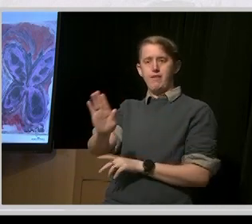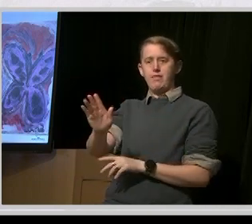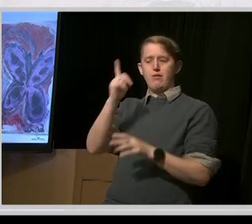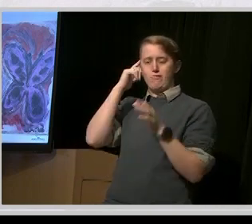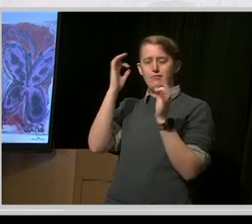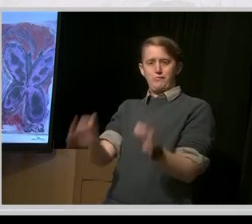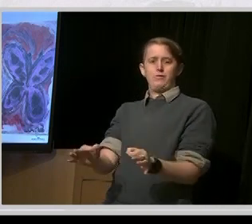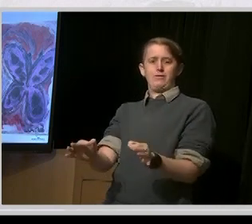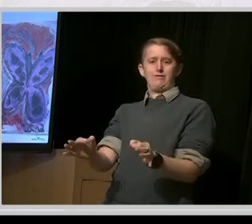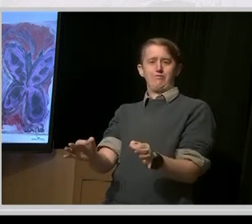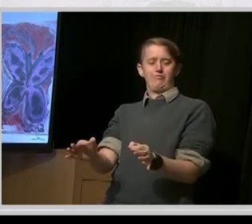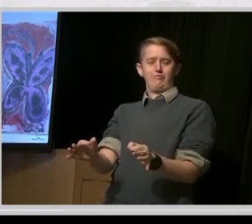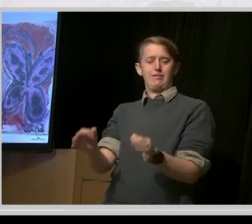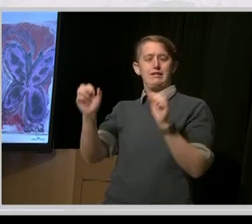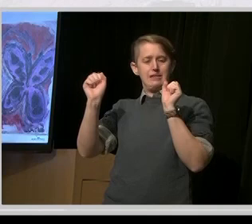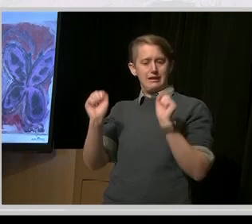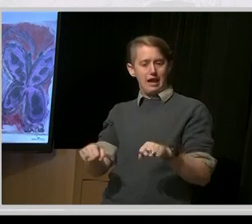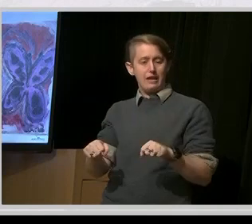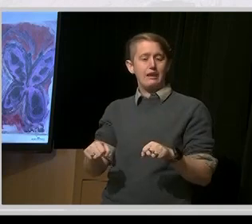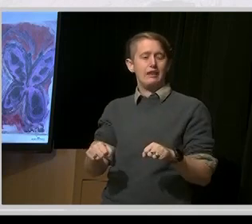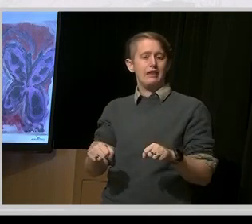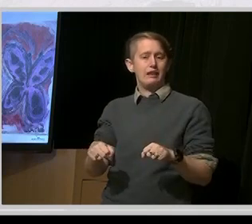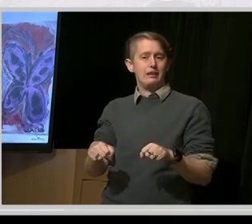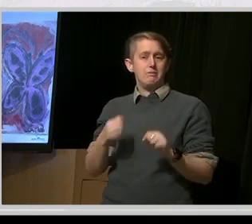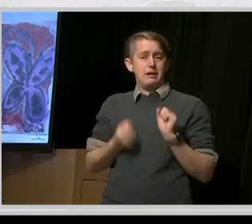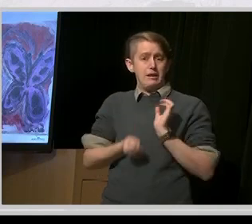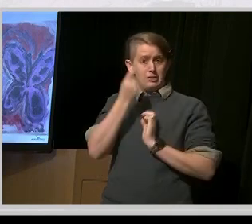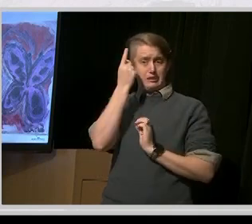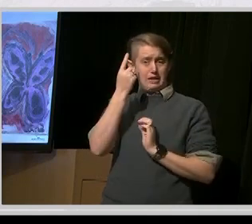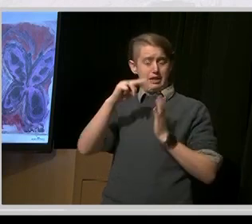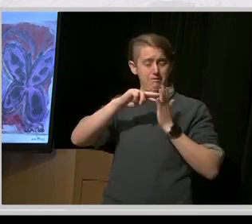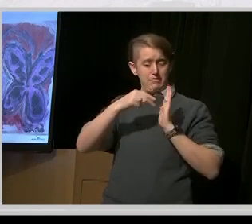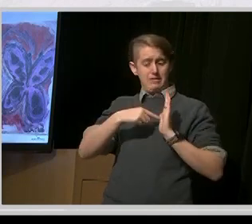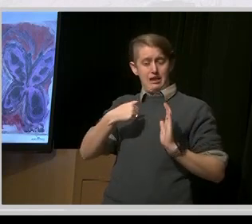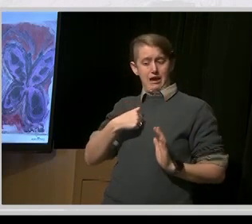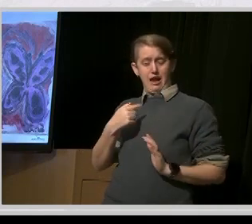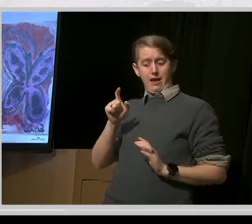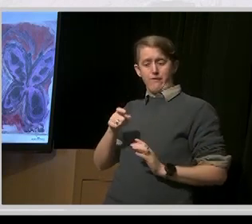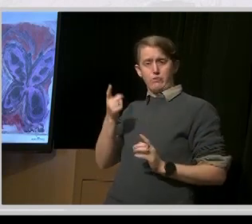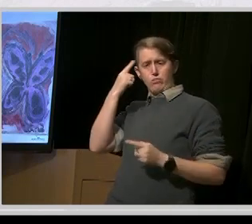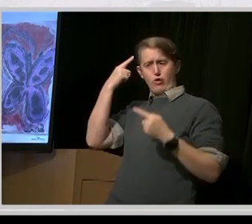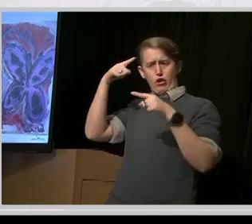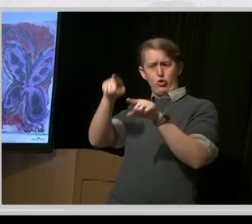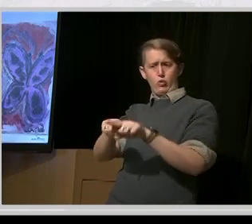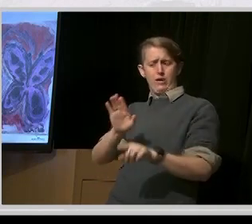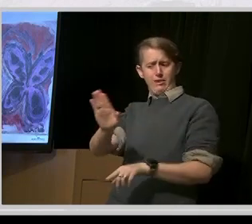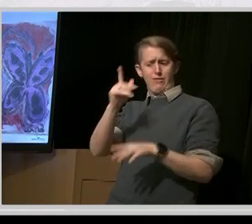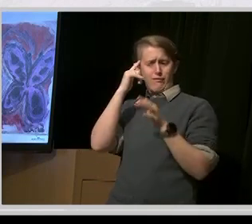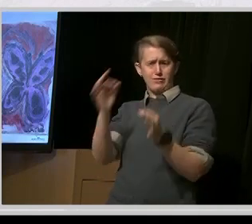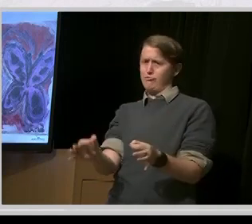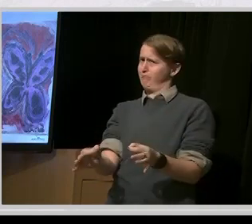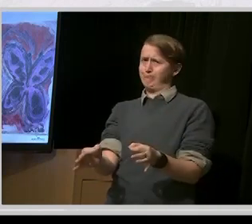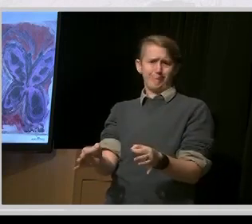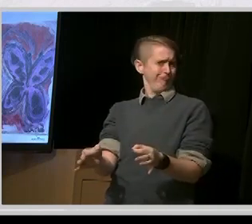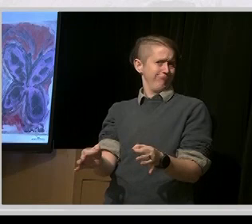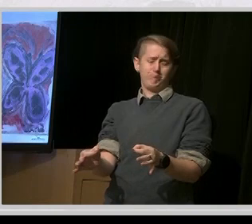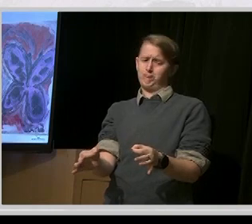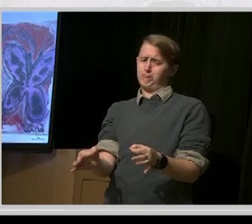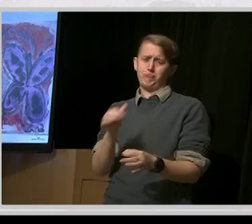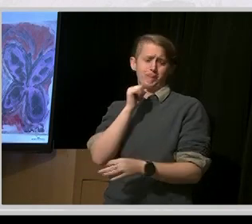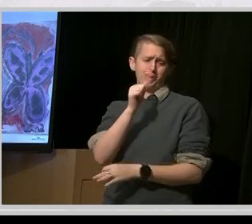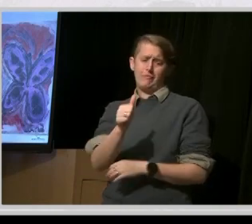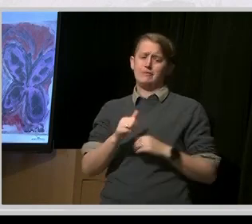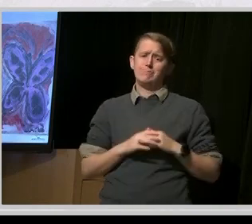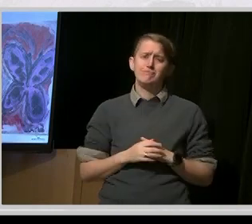you have to agree with those choices. There also has to be dignity of